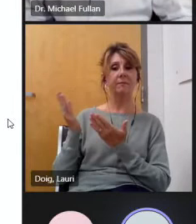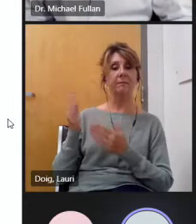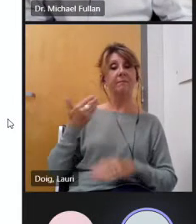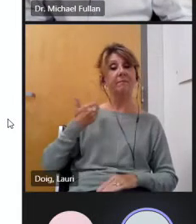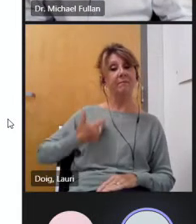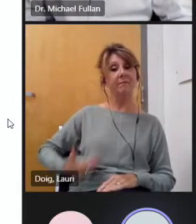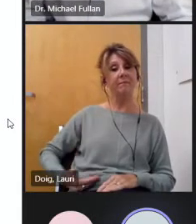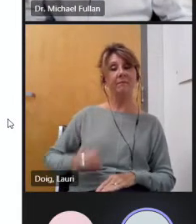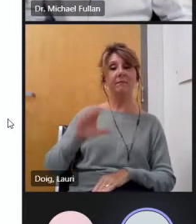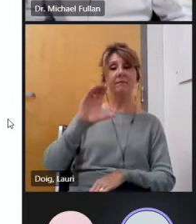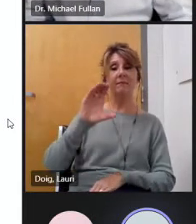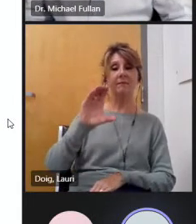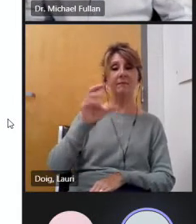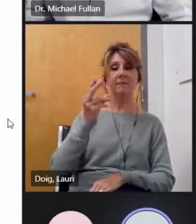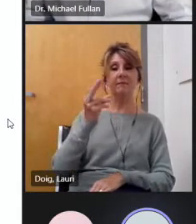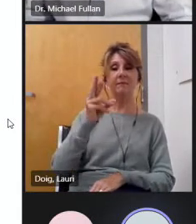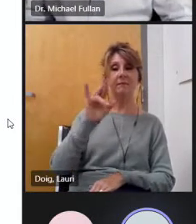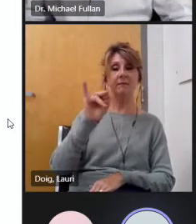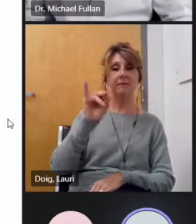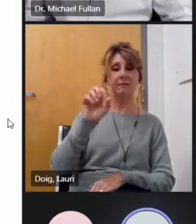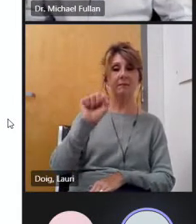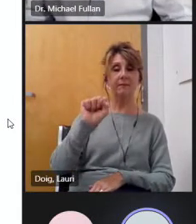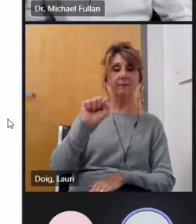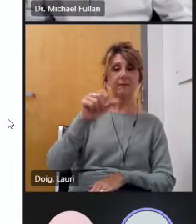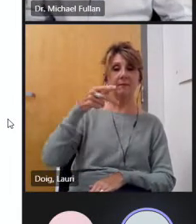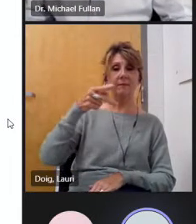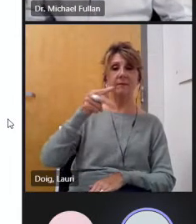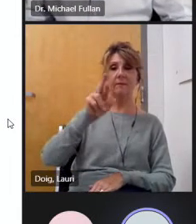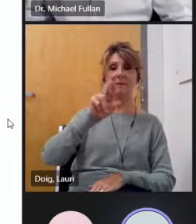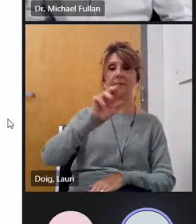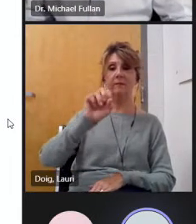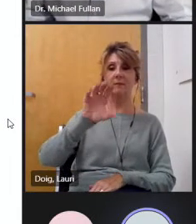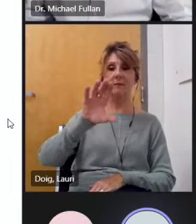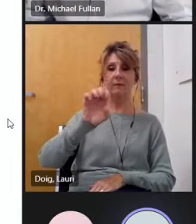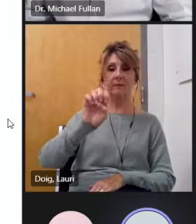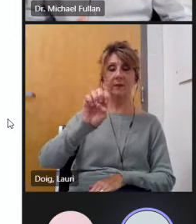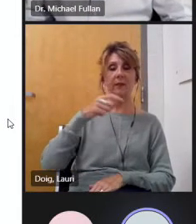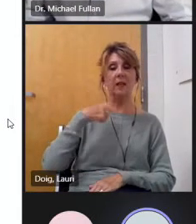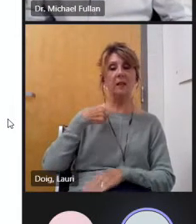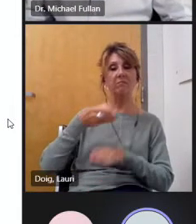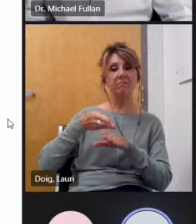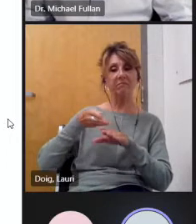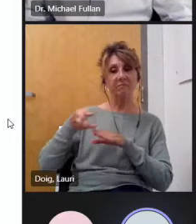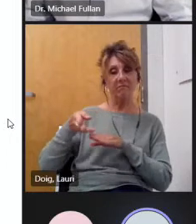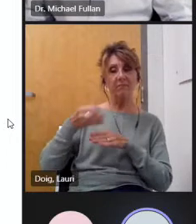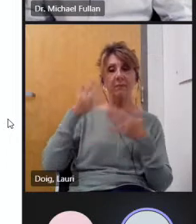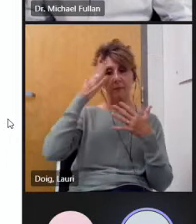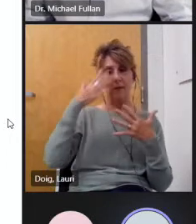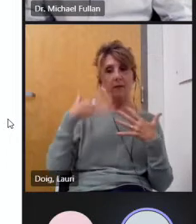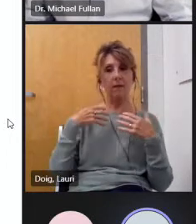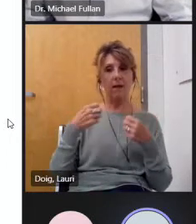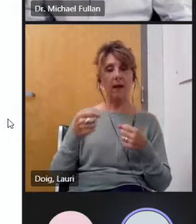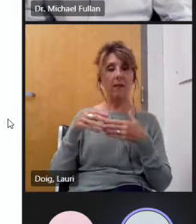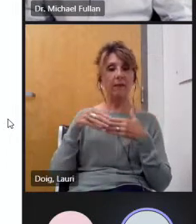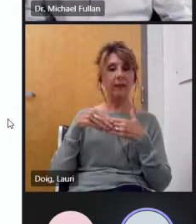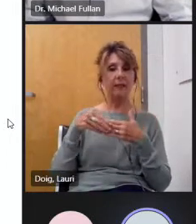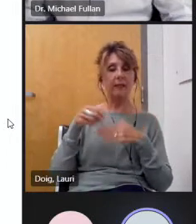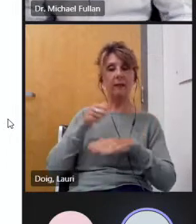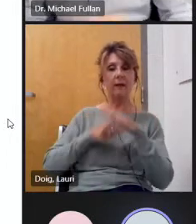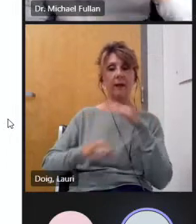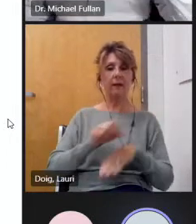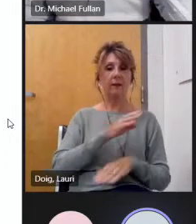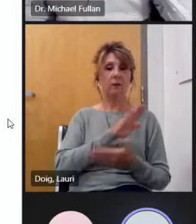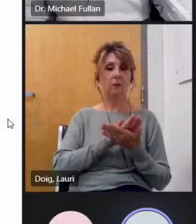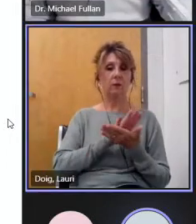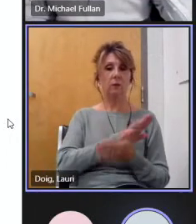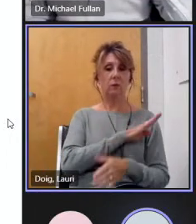christine priest i am the mental health and well-being lead for the st clare catholic district school board i'm also a proud member of the interior